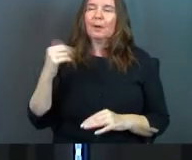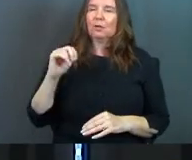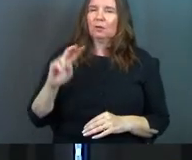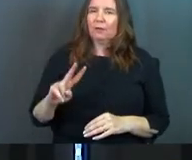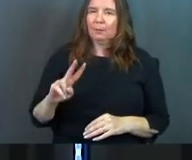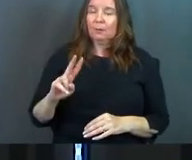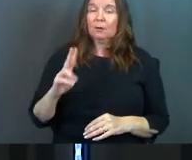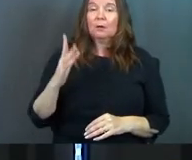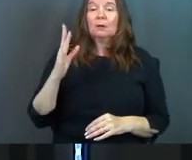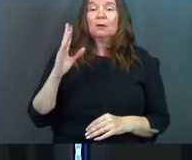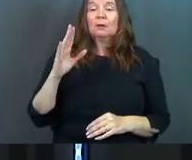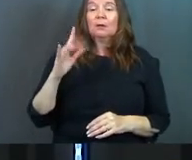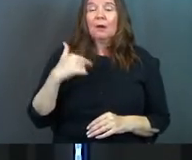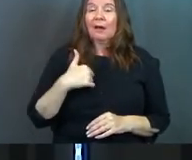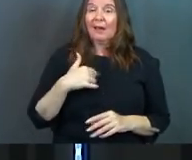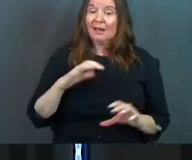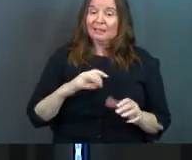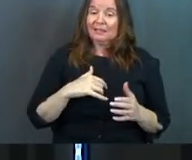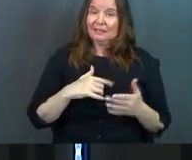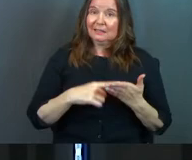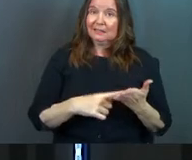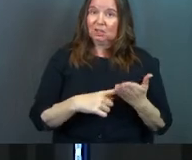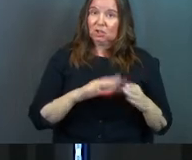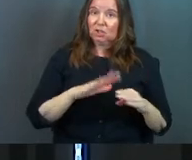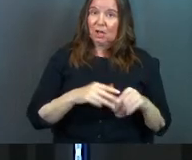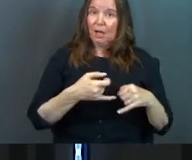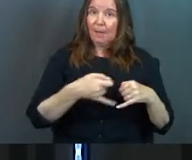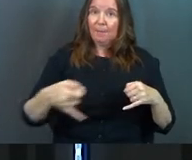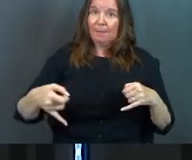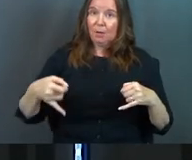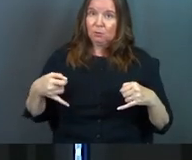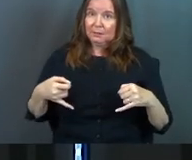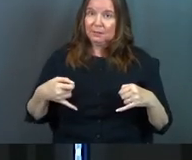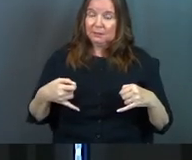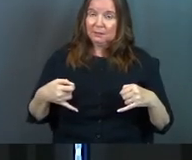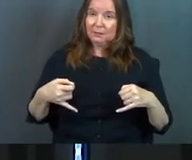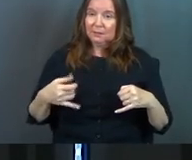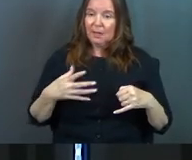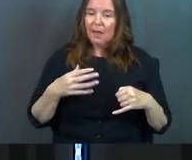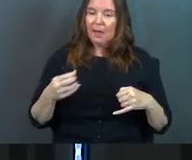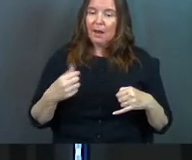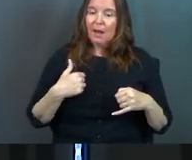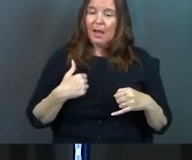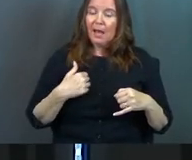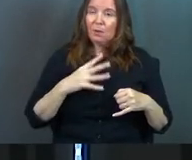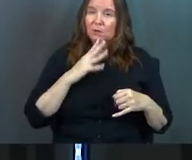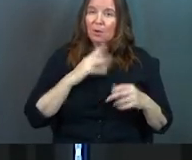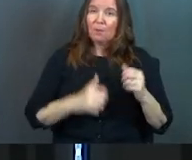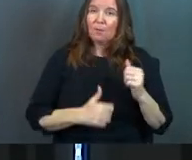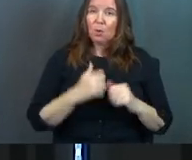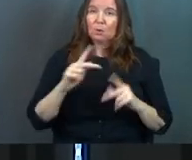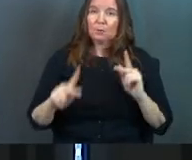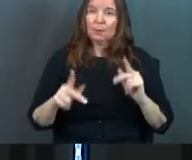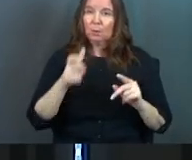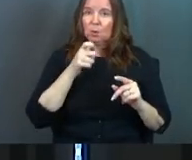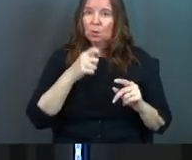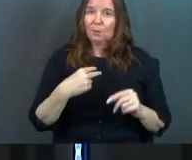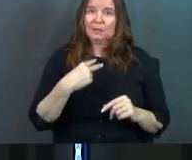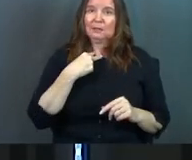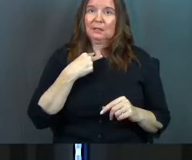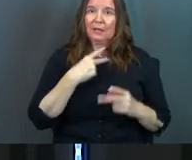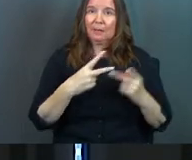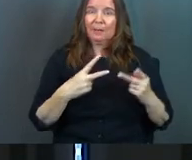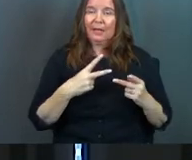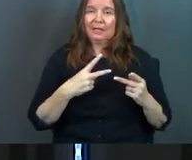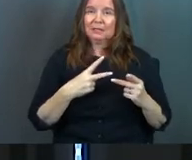saying all that to you? Because back in November, I did this discussion on boundaries. And I was talking mostly to people who were stuck